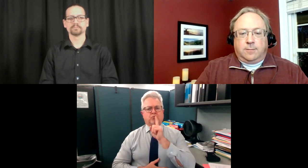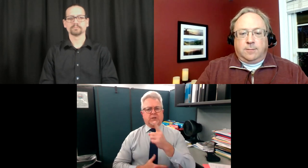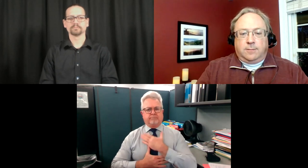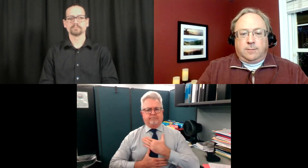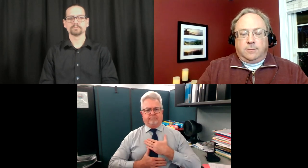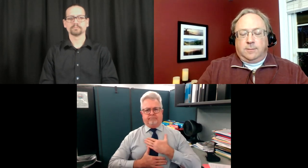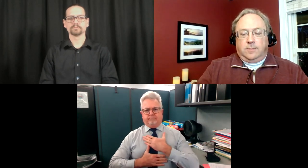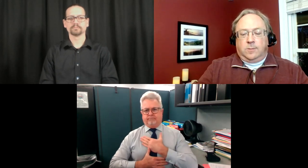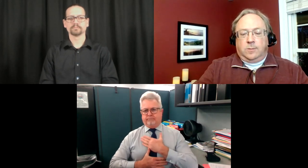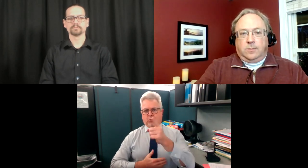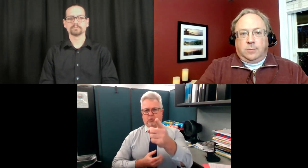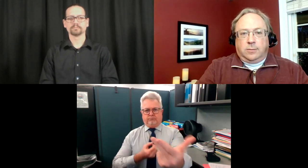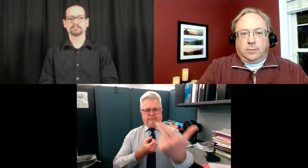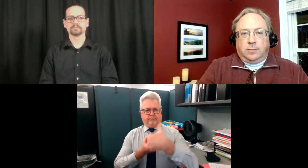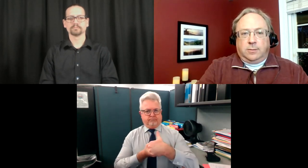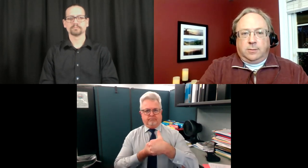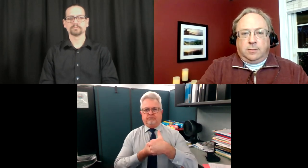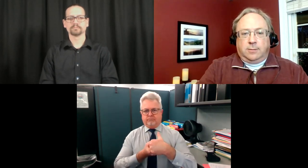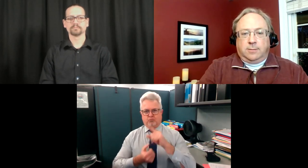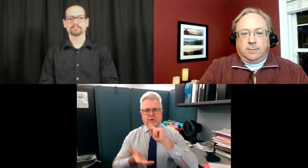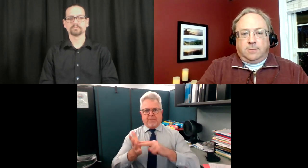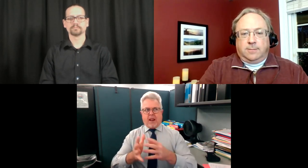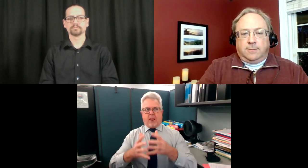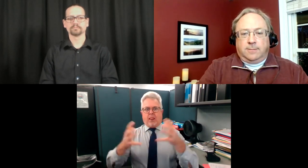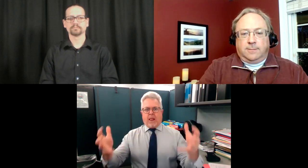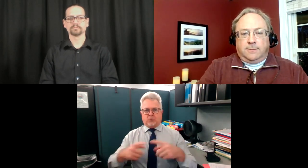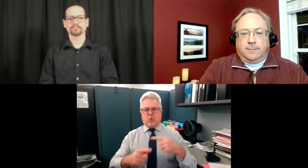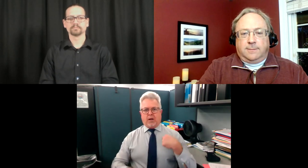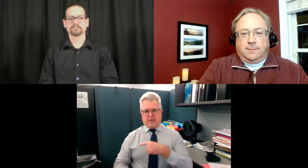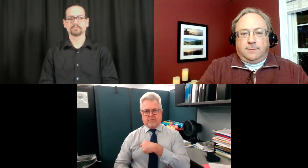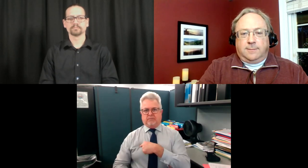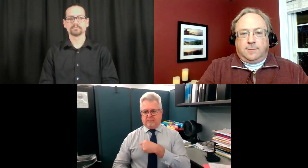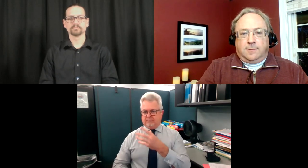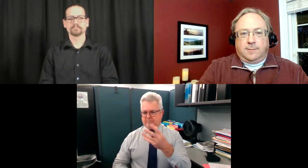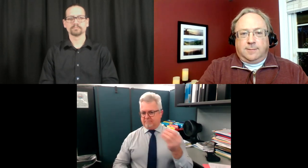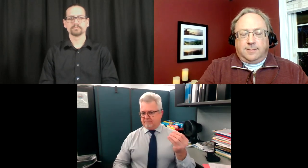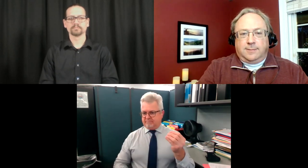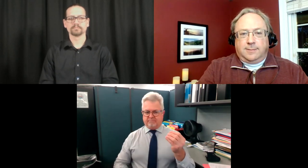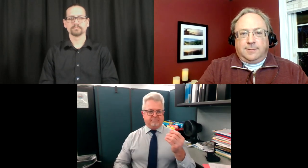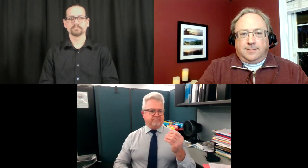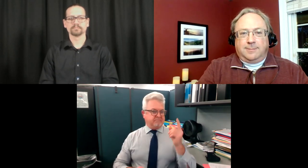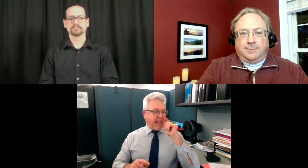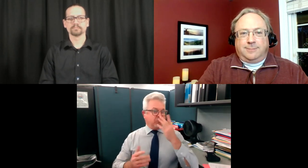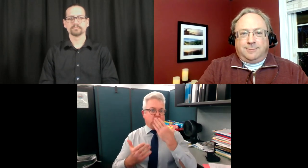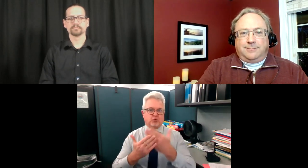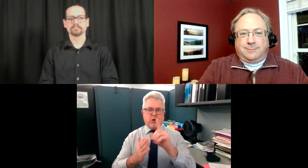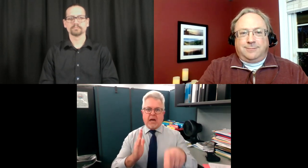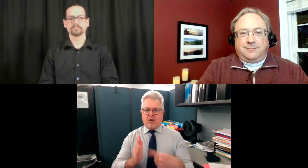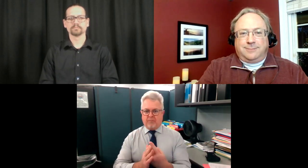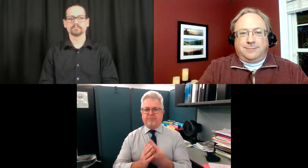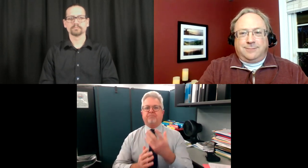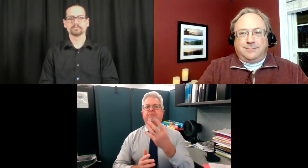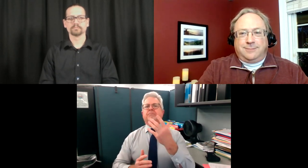much as changes are taking place with the doh i'd like to take this moment right now to thank dr mcdonald for joining us this evening